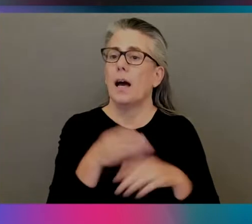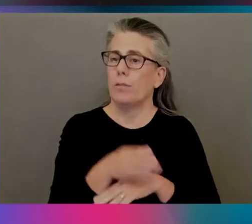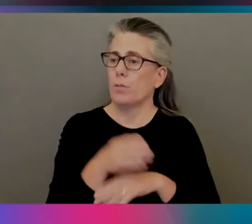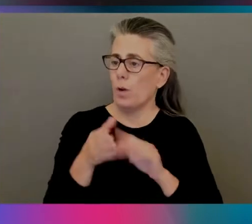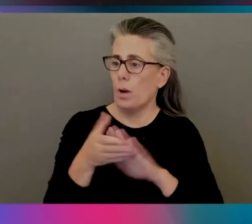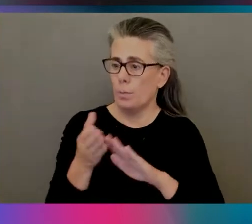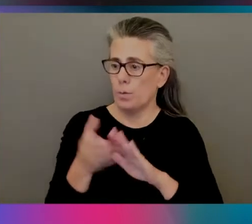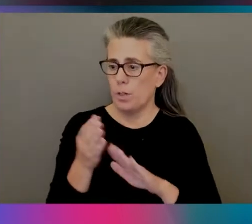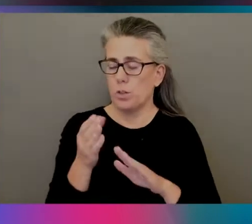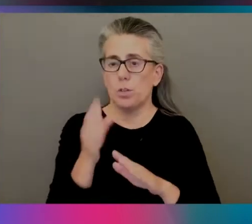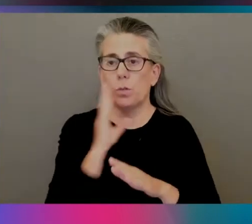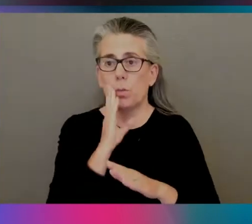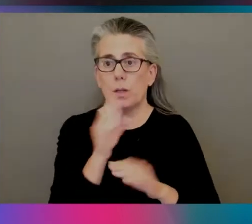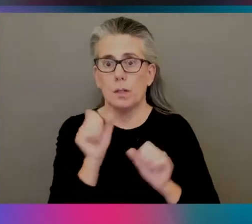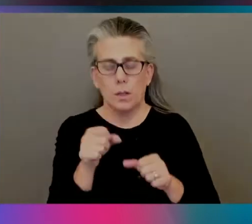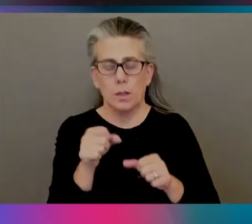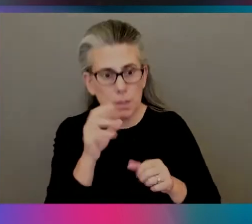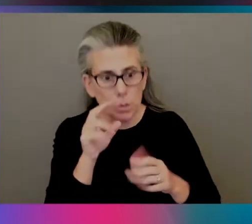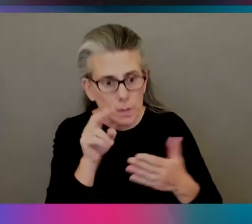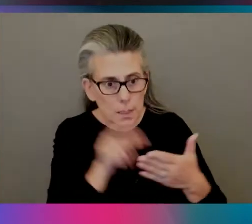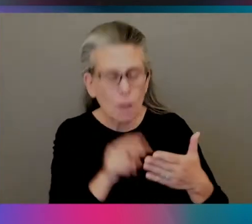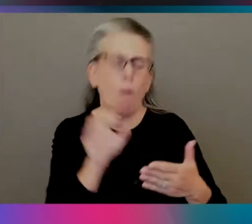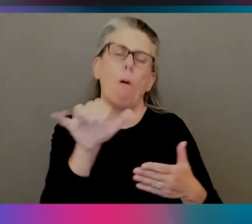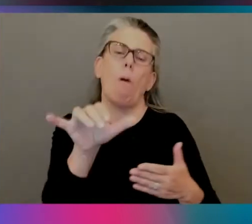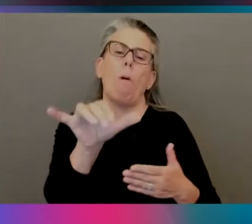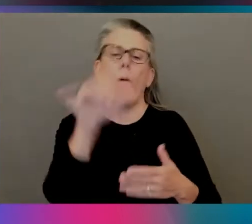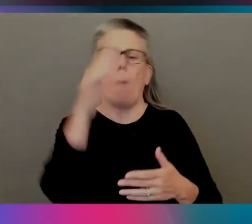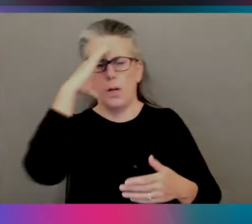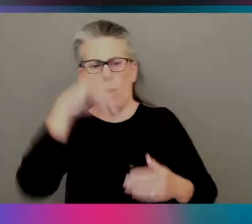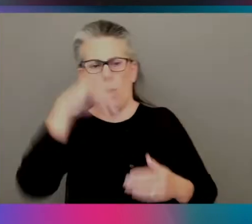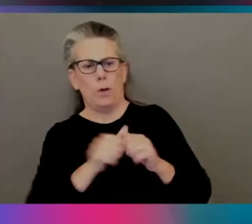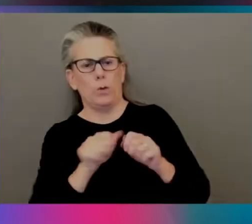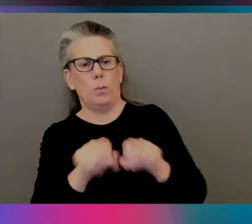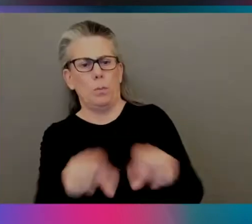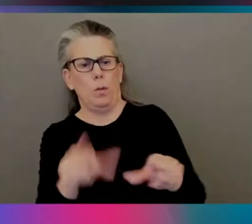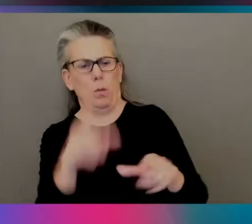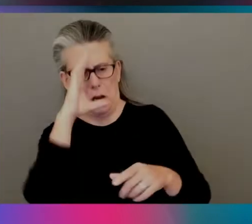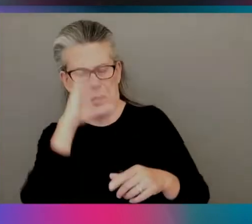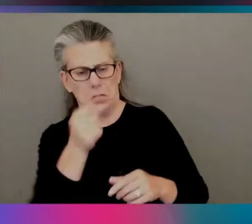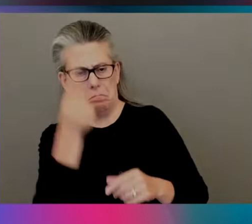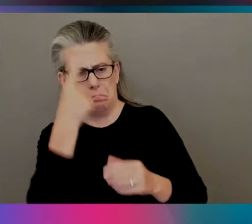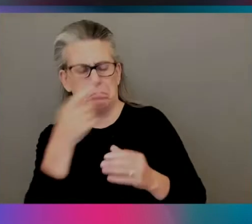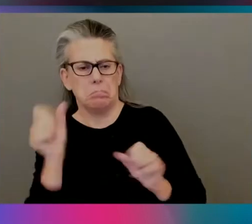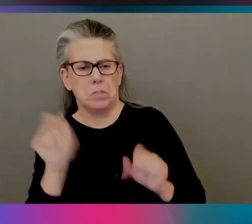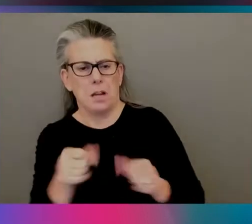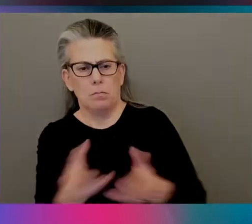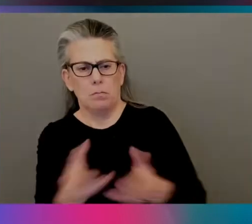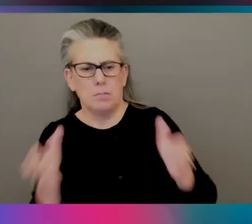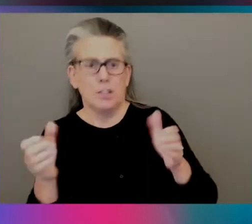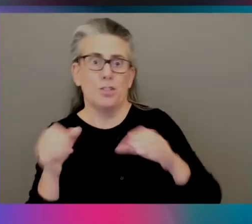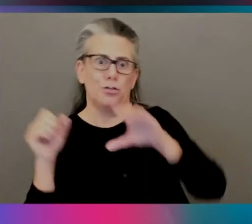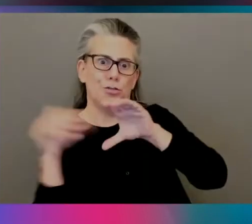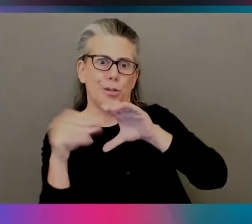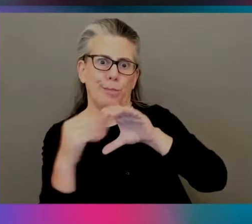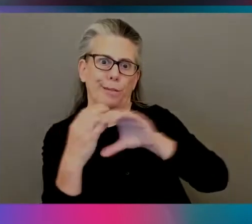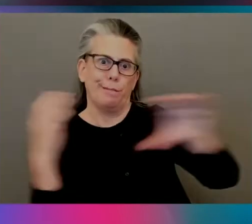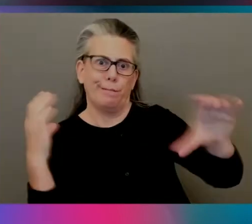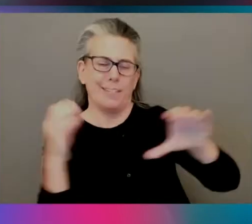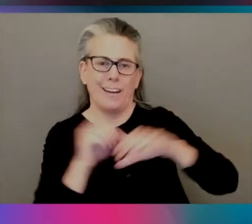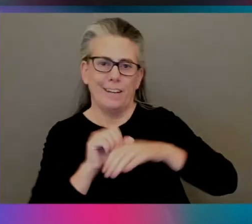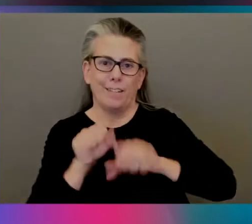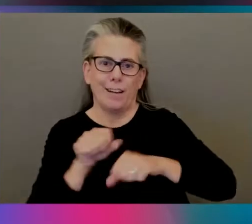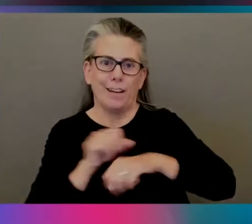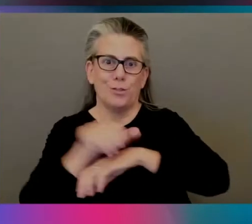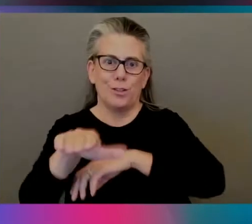I know how to deploy that. Yeah, sure. Yeah, I can get you a container somewhere running. Ship a container, yeah. About a hundred different ways to do that, Spencer.